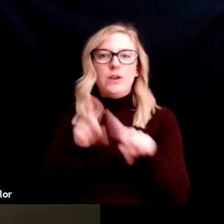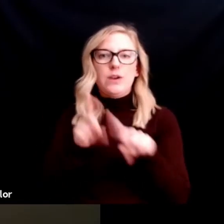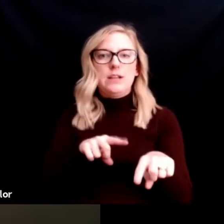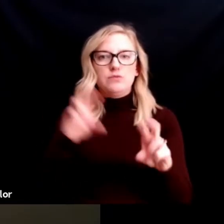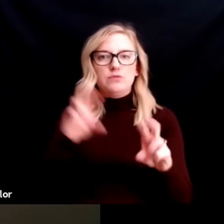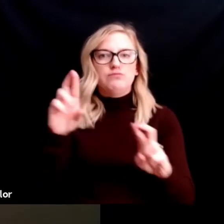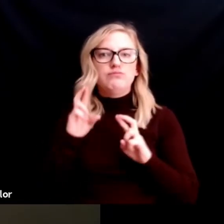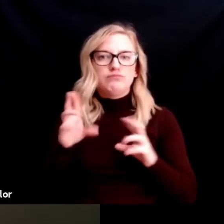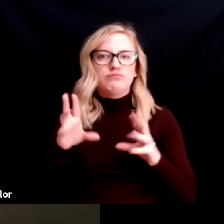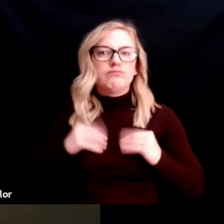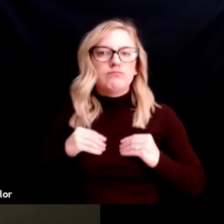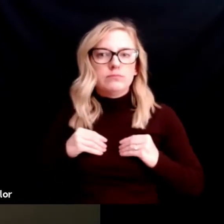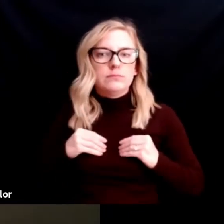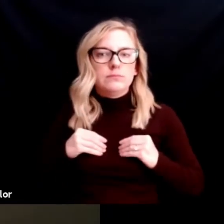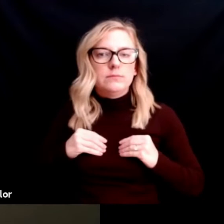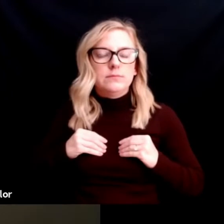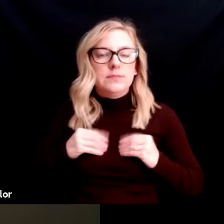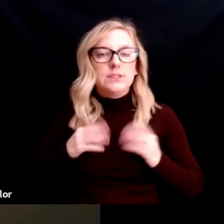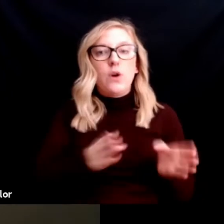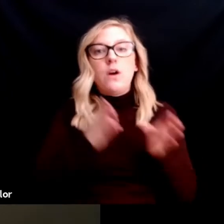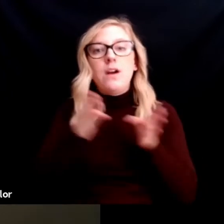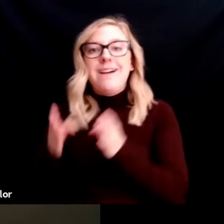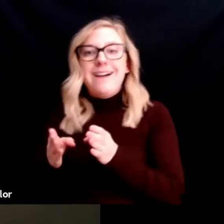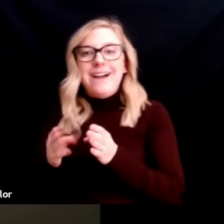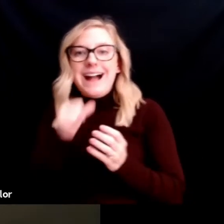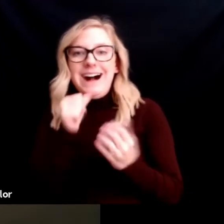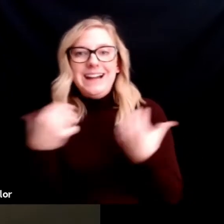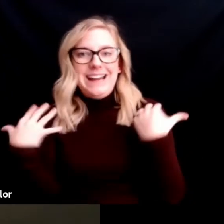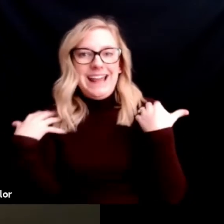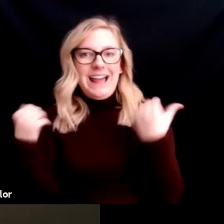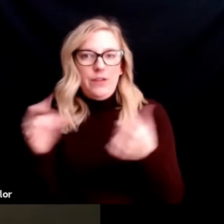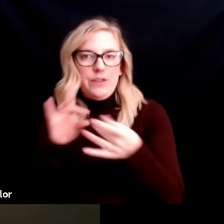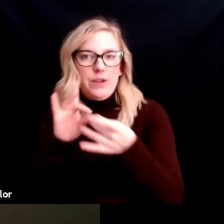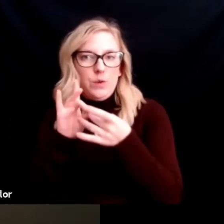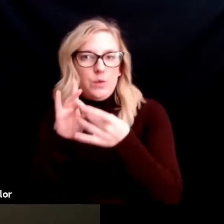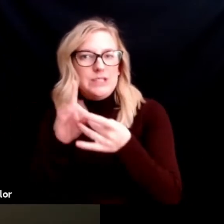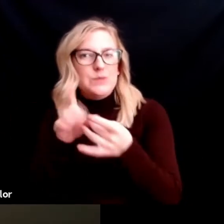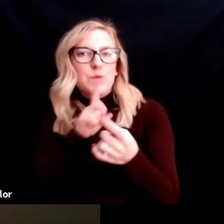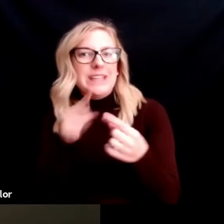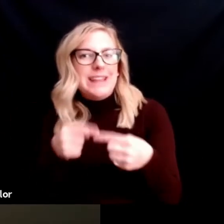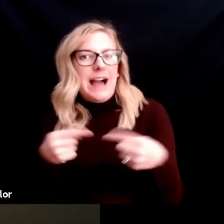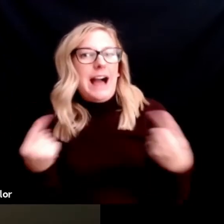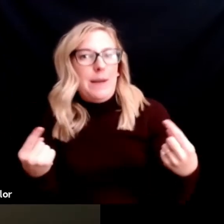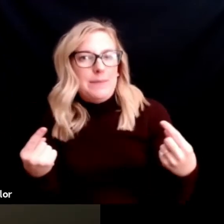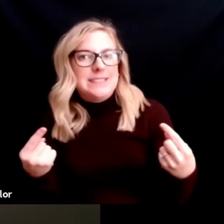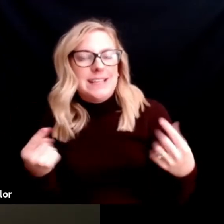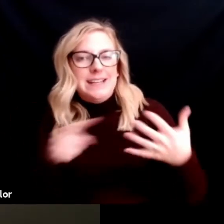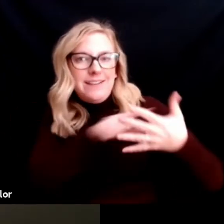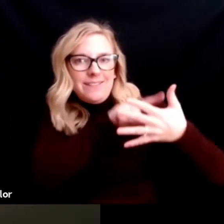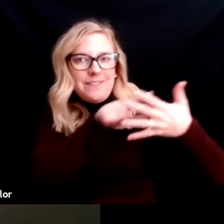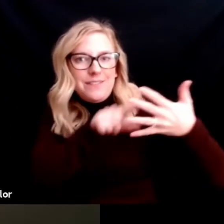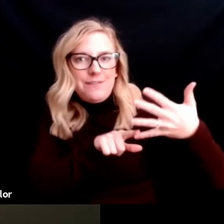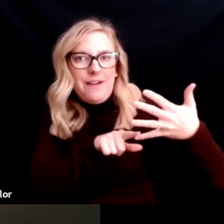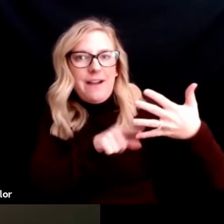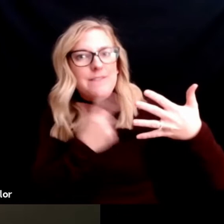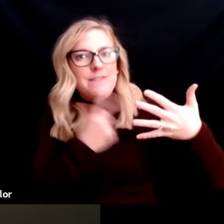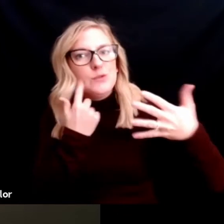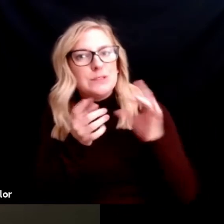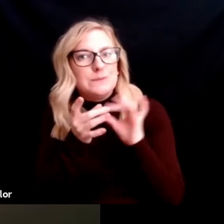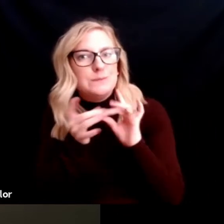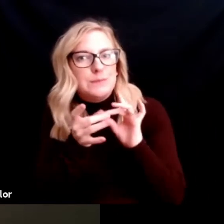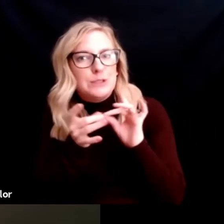Thinking about an unhealthy relationship would kind of be reversing those pieces of the healthy relationship.